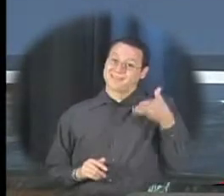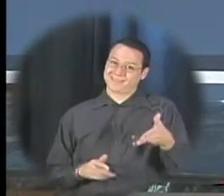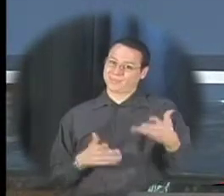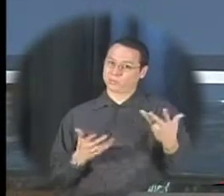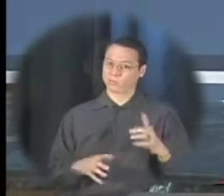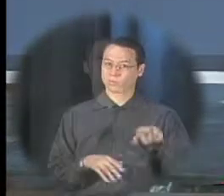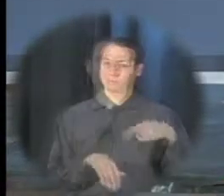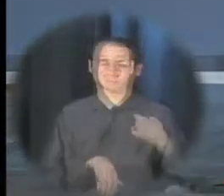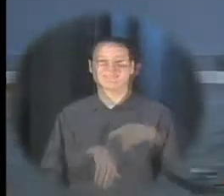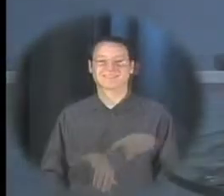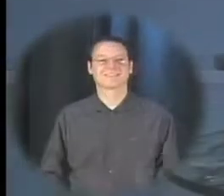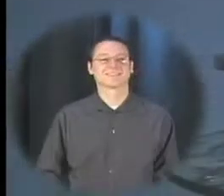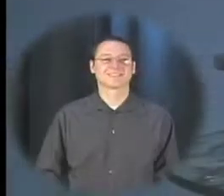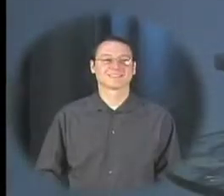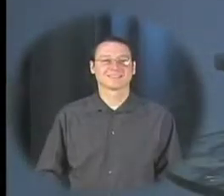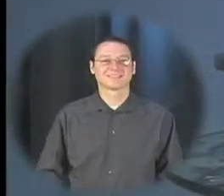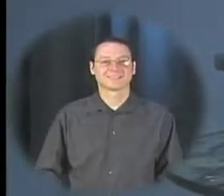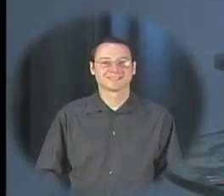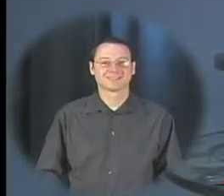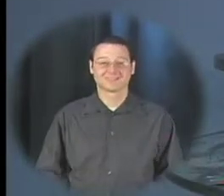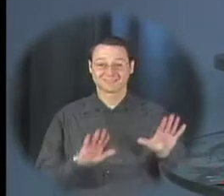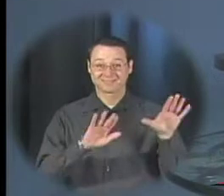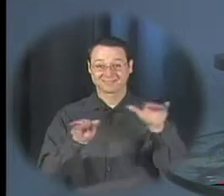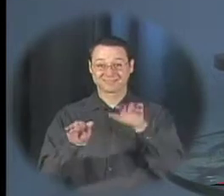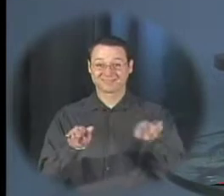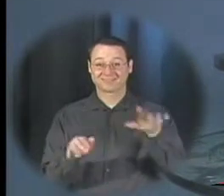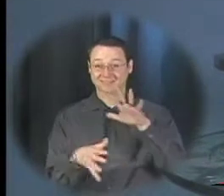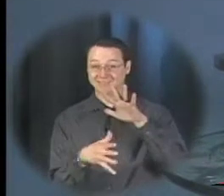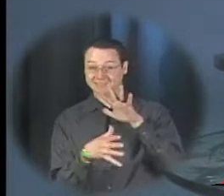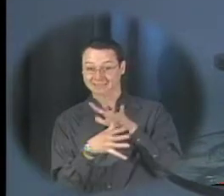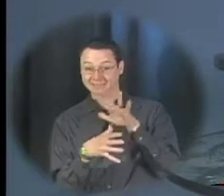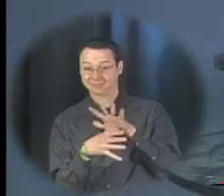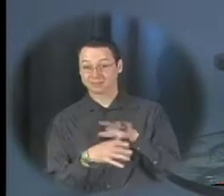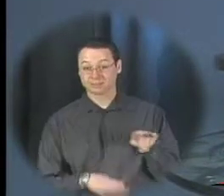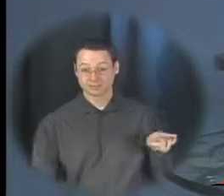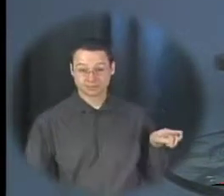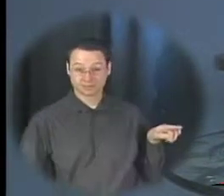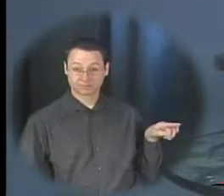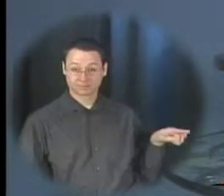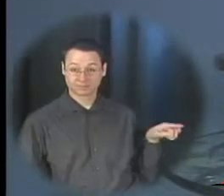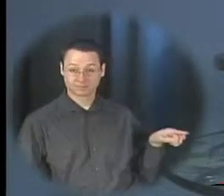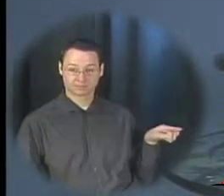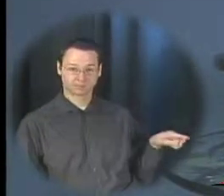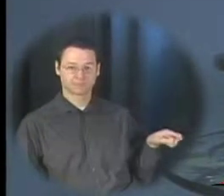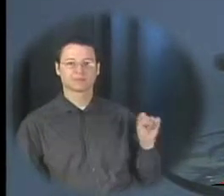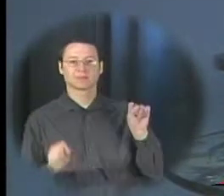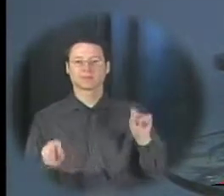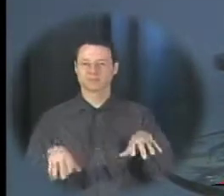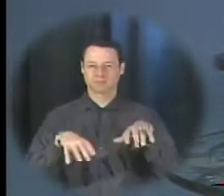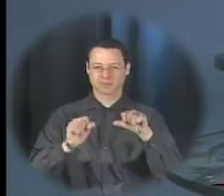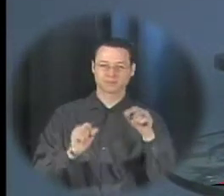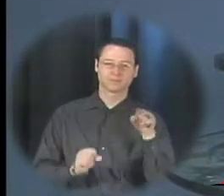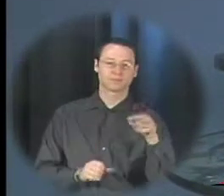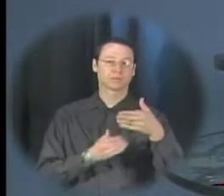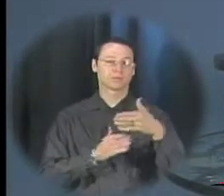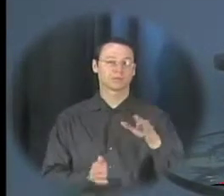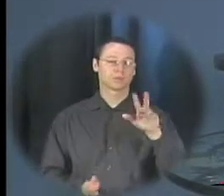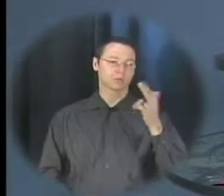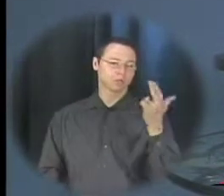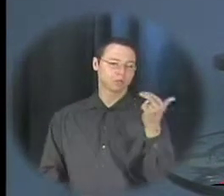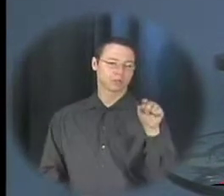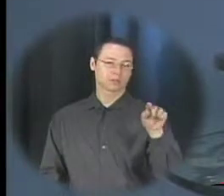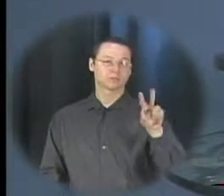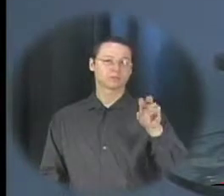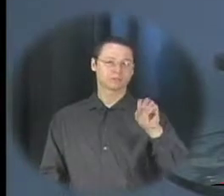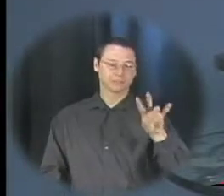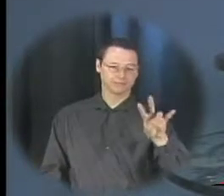attention seniors distinguished scholar forms are now available in room 13 207 seniors